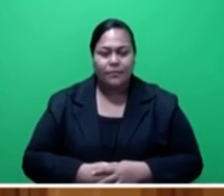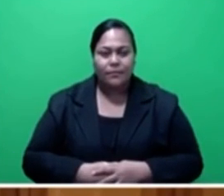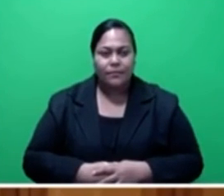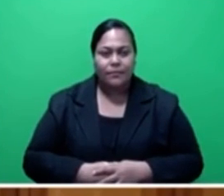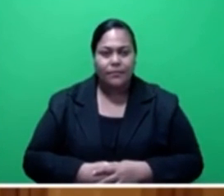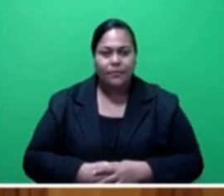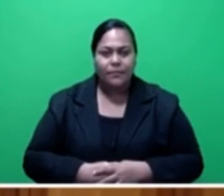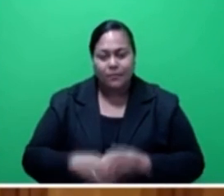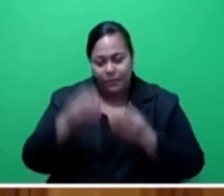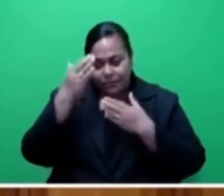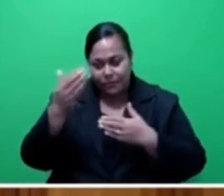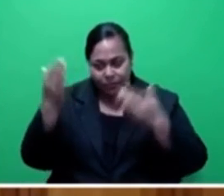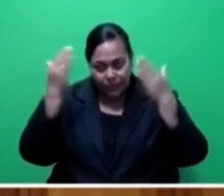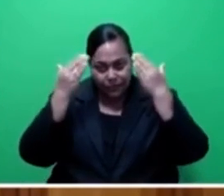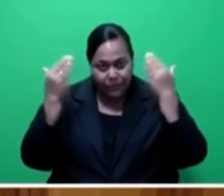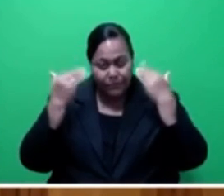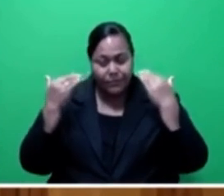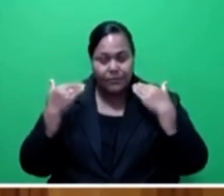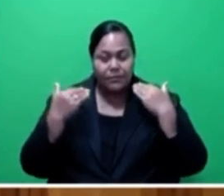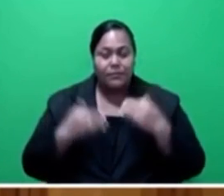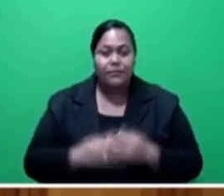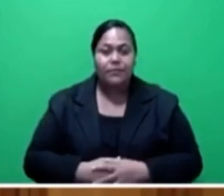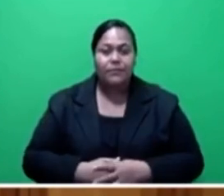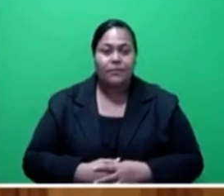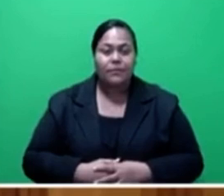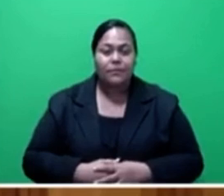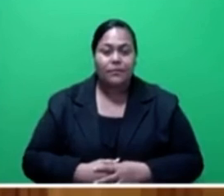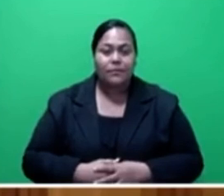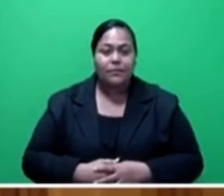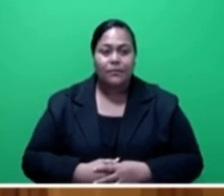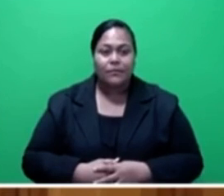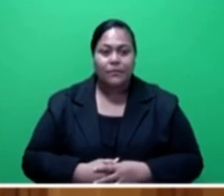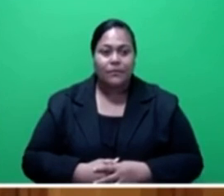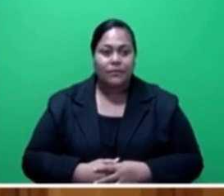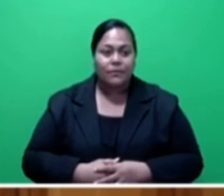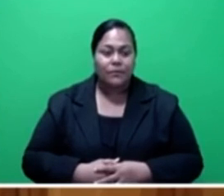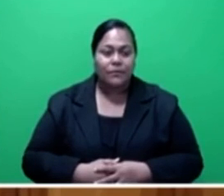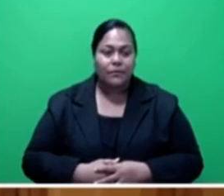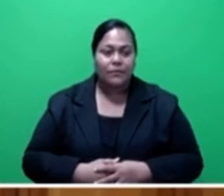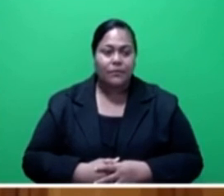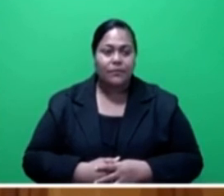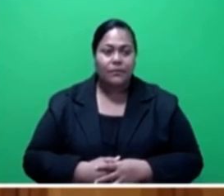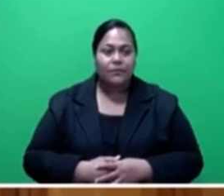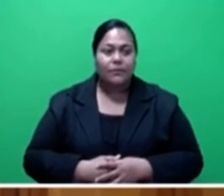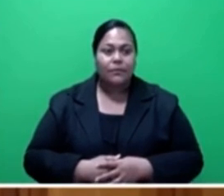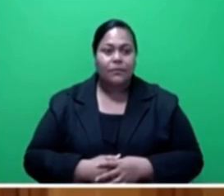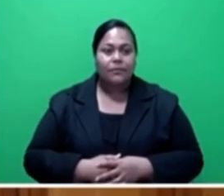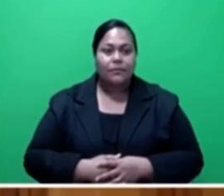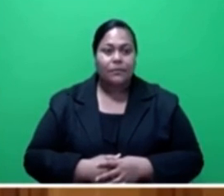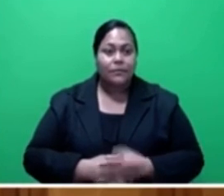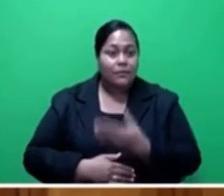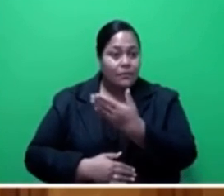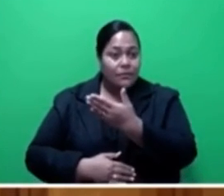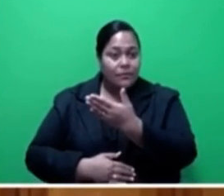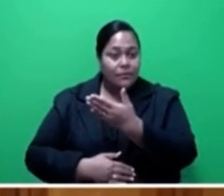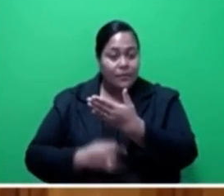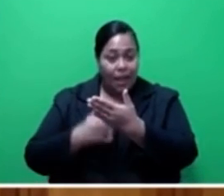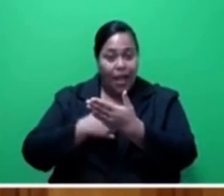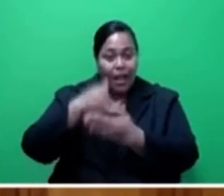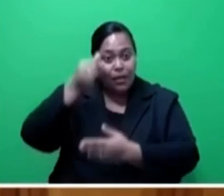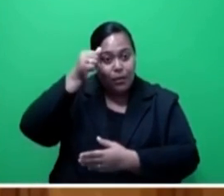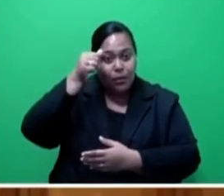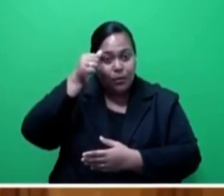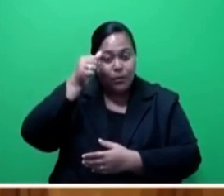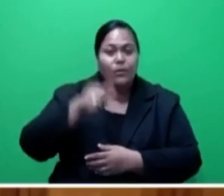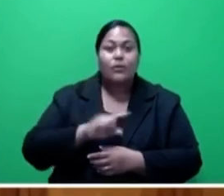Honorable Speaker, I know that whatever we